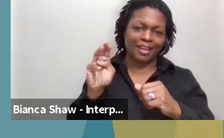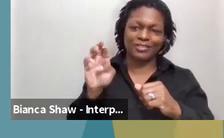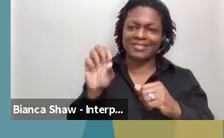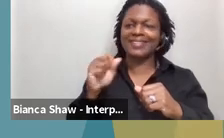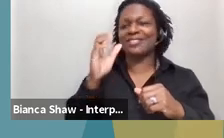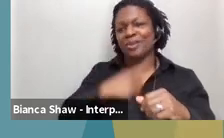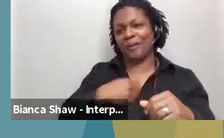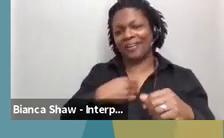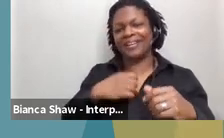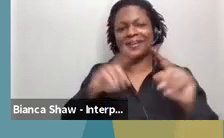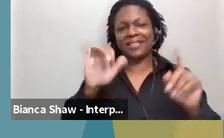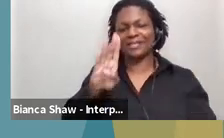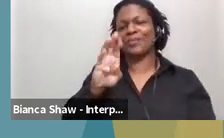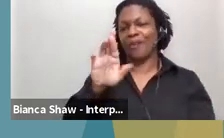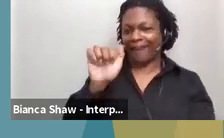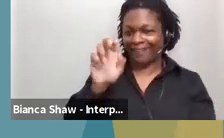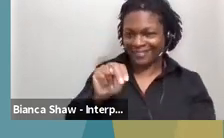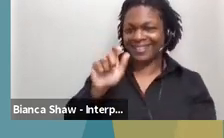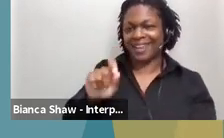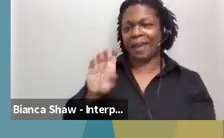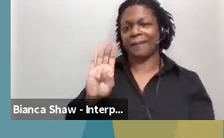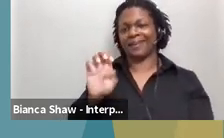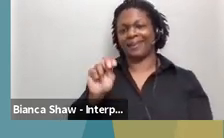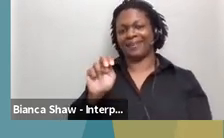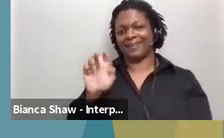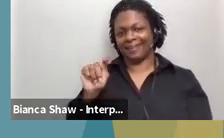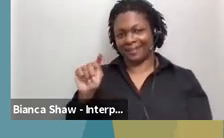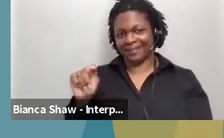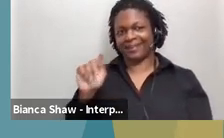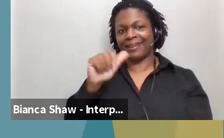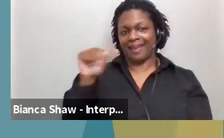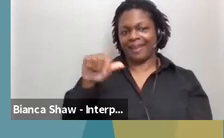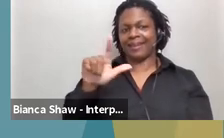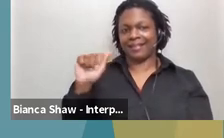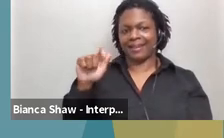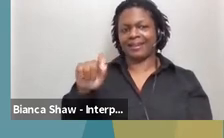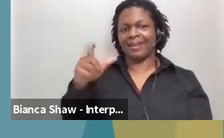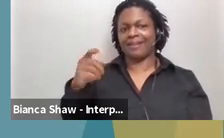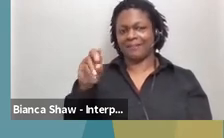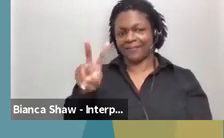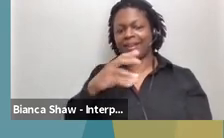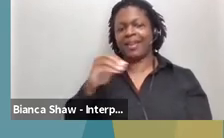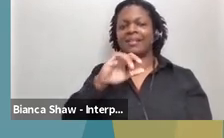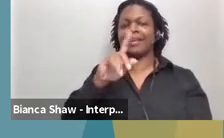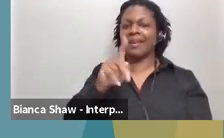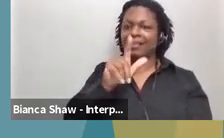Zimmerman is the deputy Medicaid director over policy waiver and public affairs. Okay. Next slide.